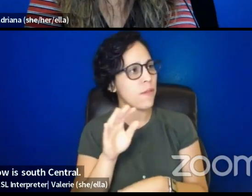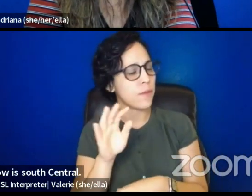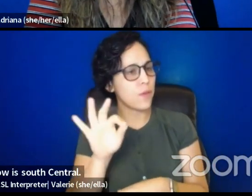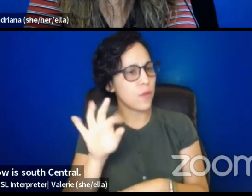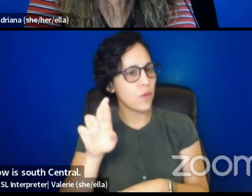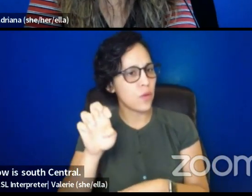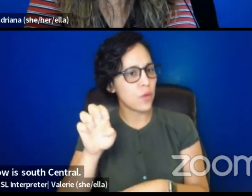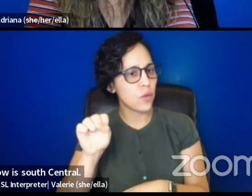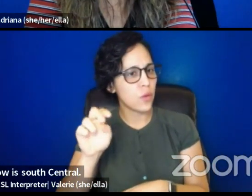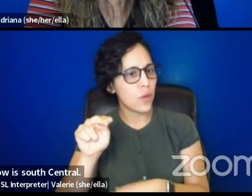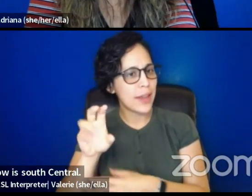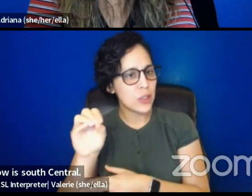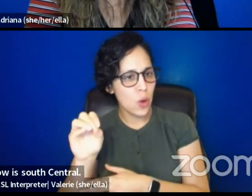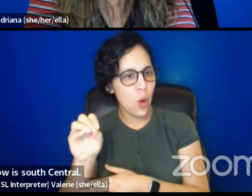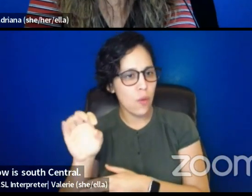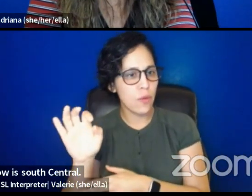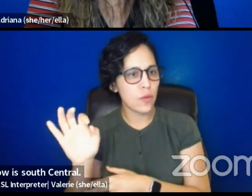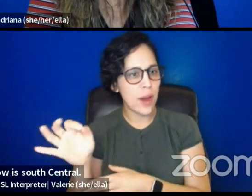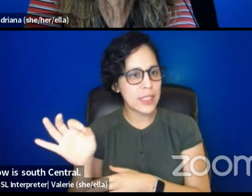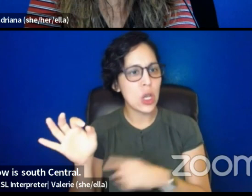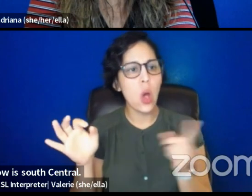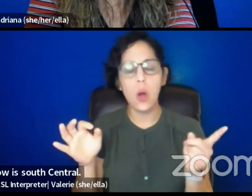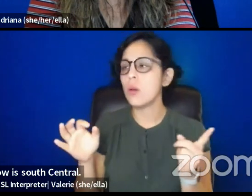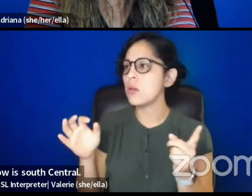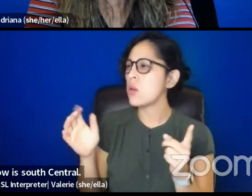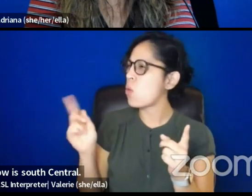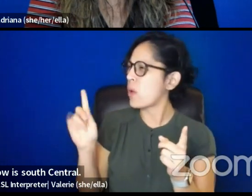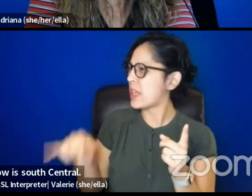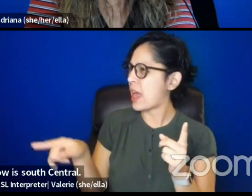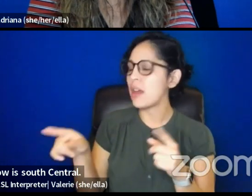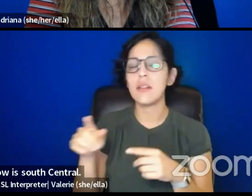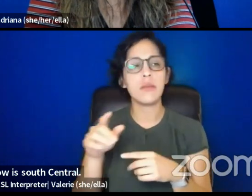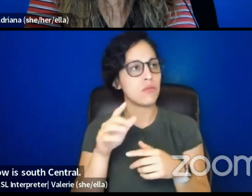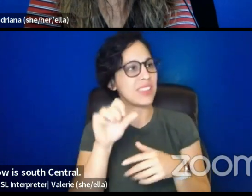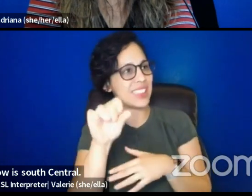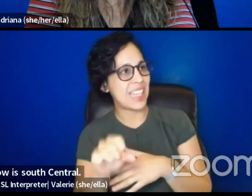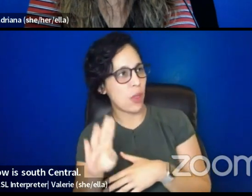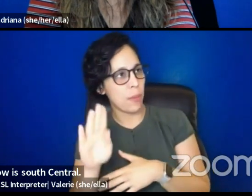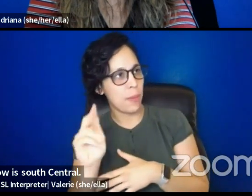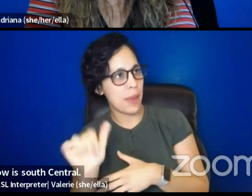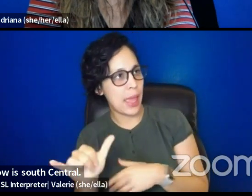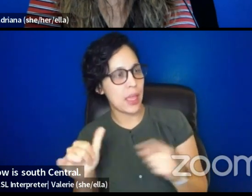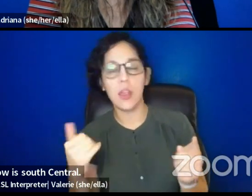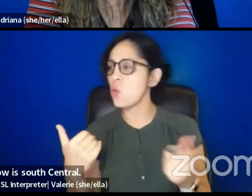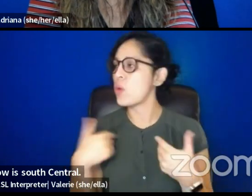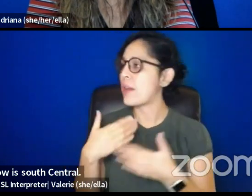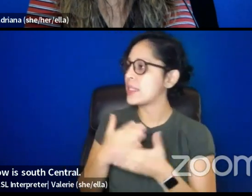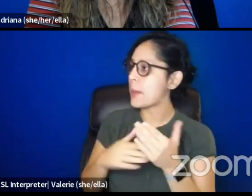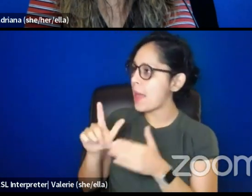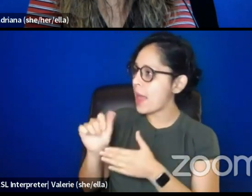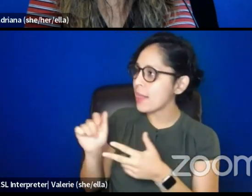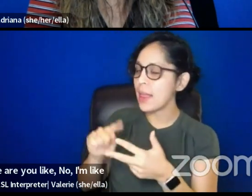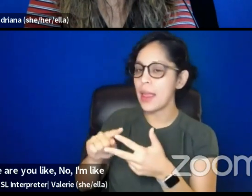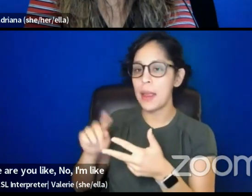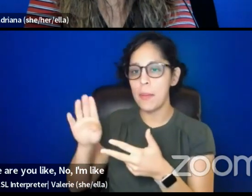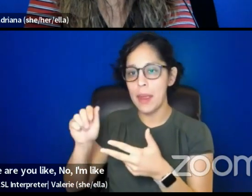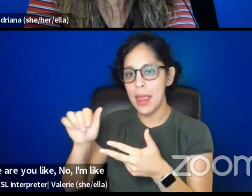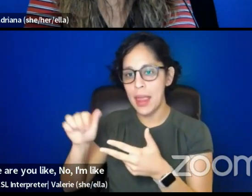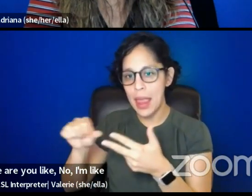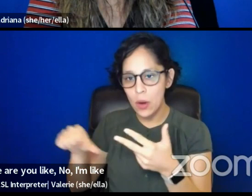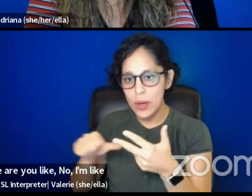Central. Fascinating. Okay. So we have chapters in LA, San Diego, and Bay Area. Are you close to any of those, or are you, like, no, I'm, like, central, central?